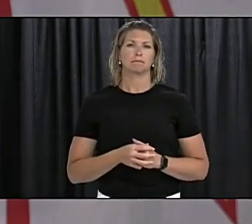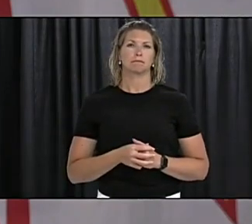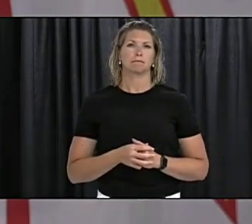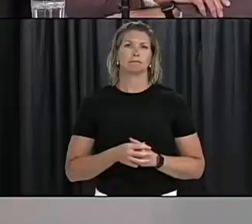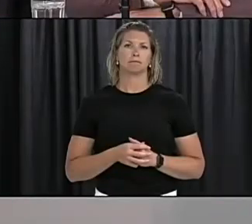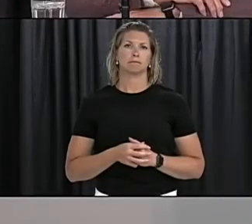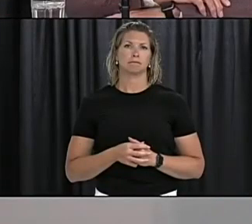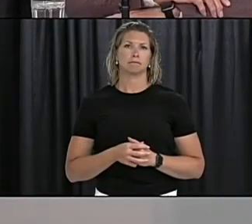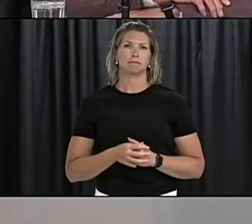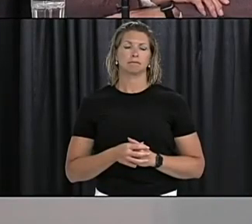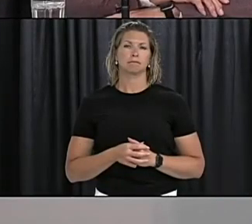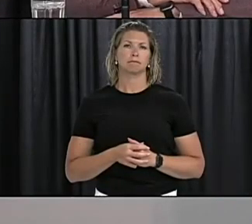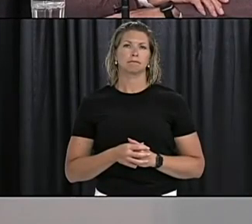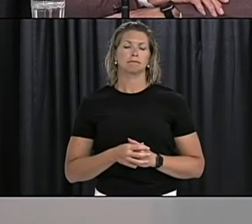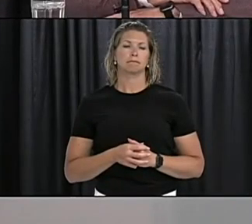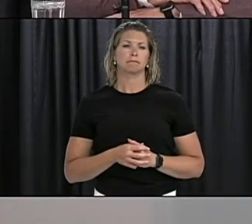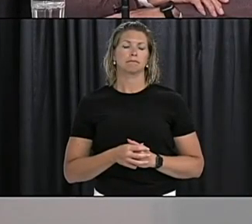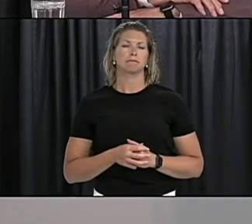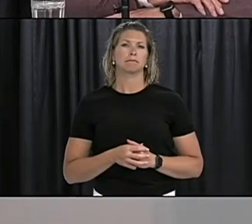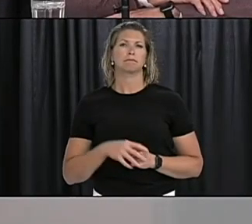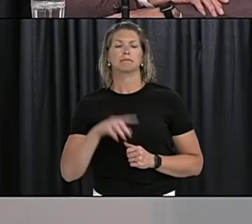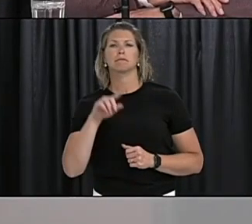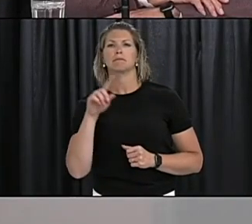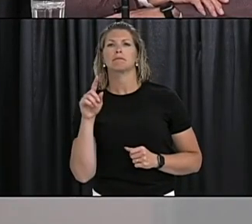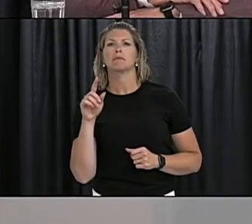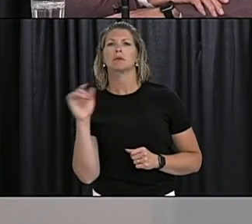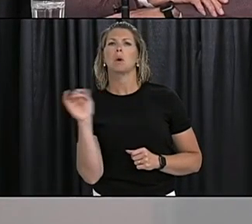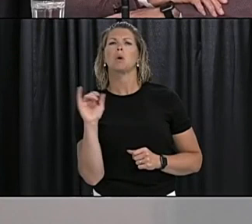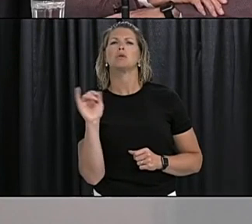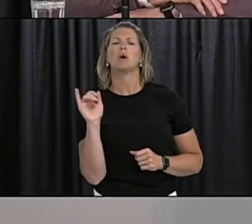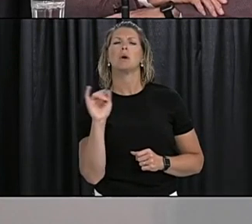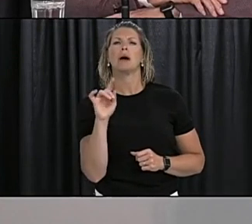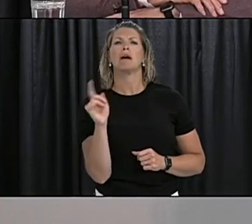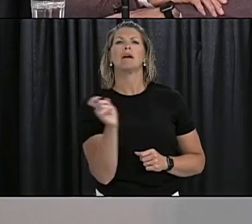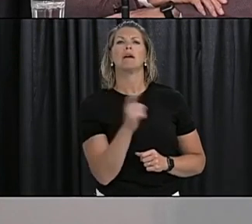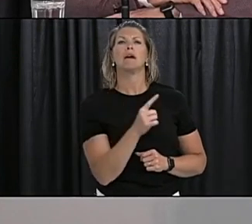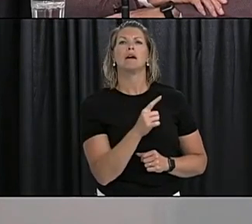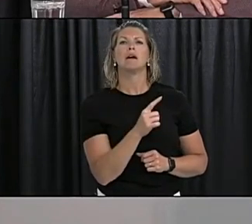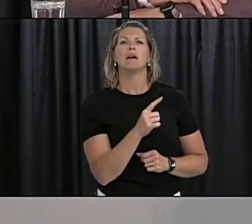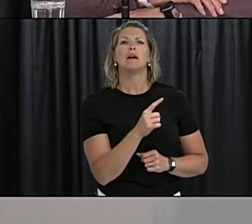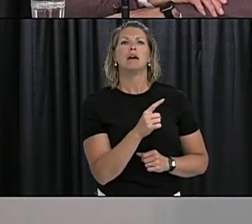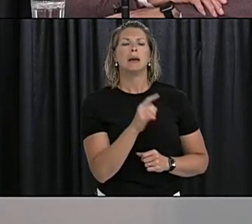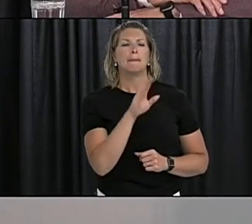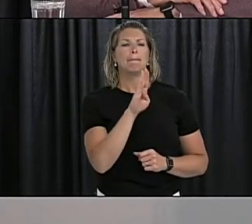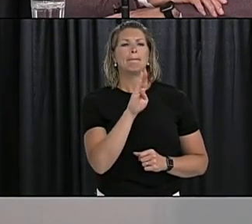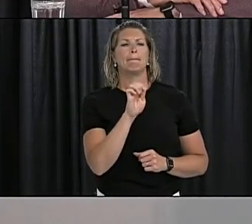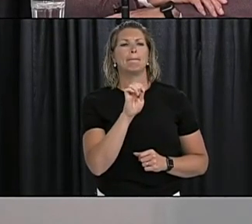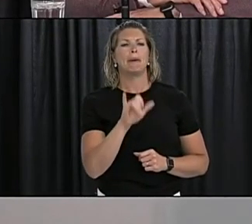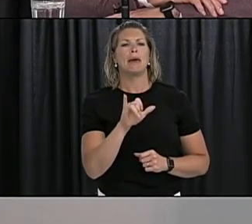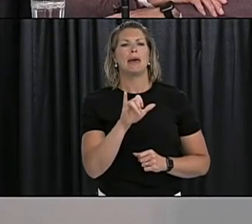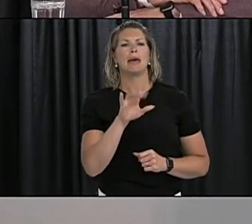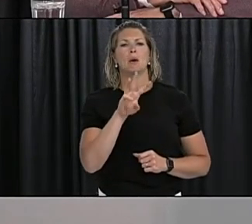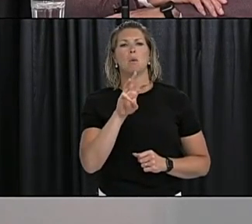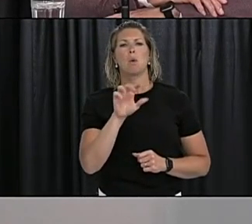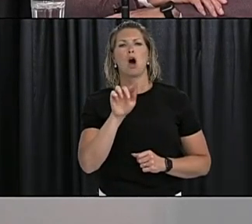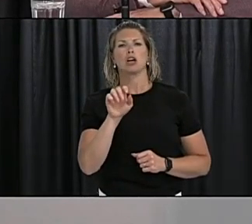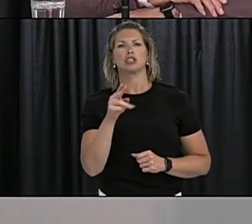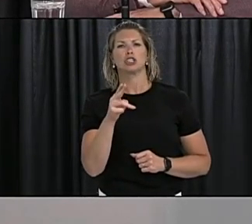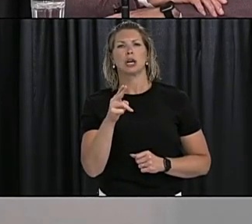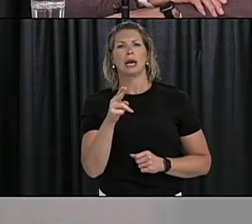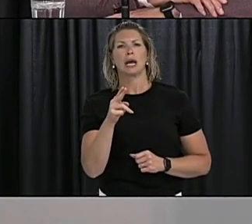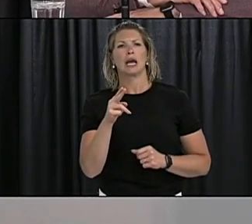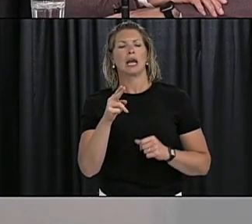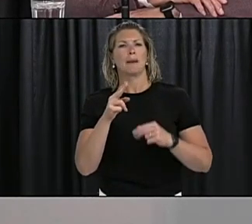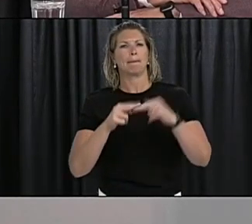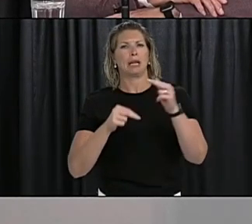We saw that the Bayview sorry Baywatch Manor in Glovertown has said that